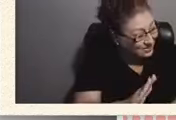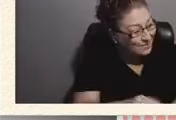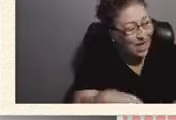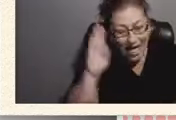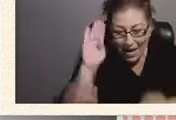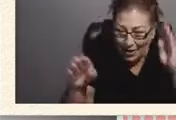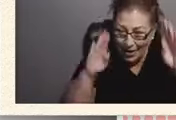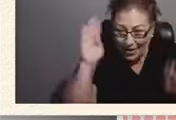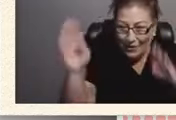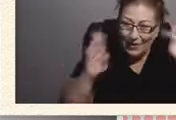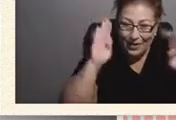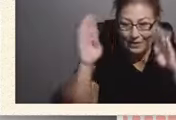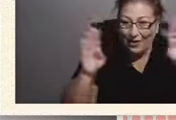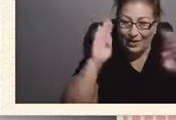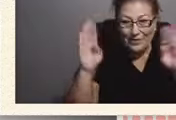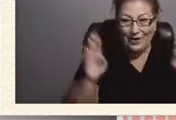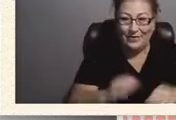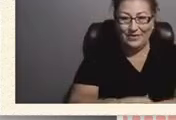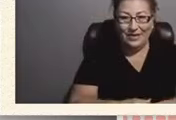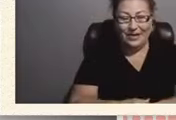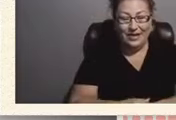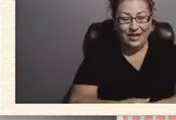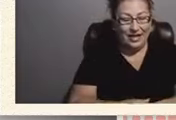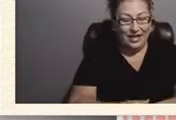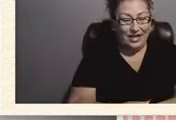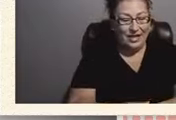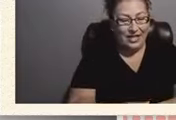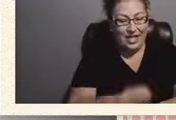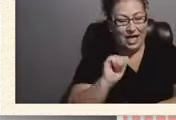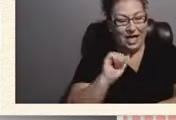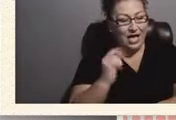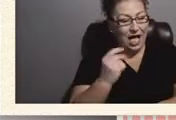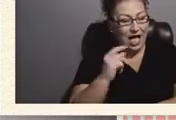Hello. What's Agatha? What's your name?